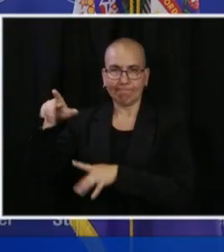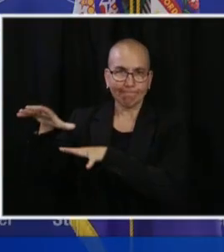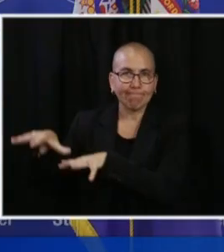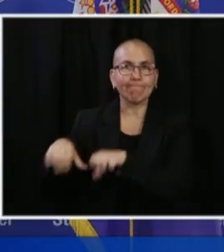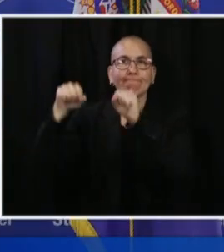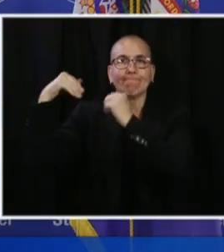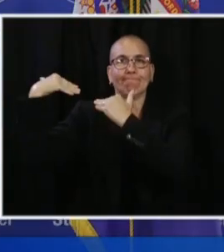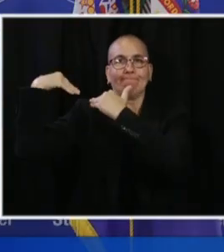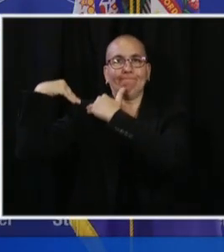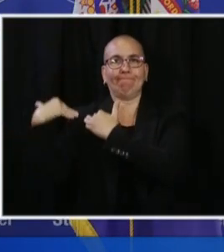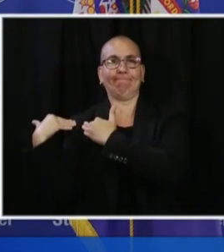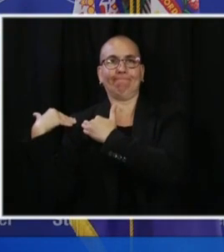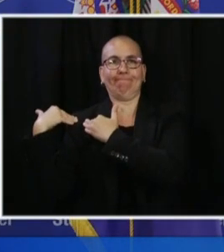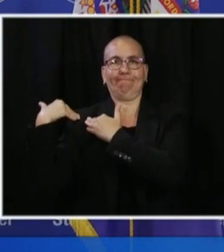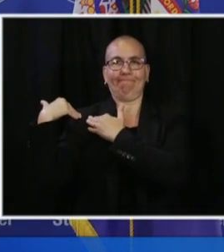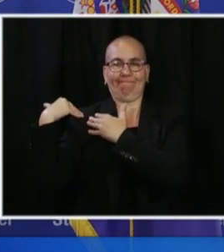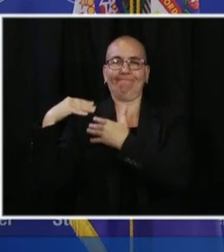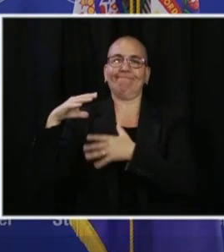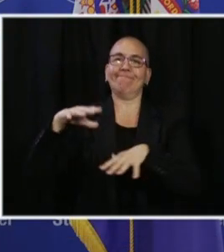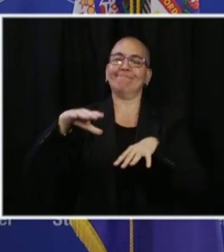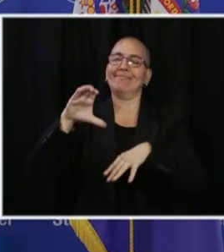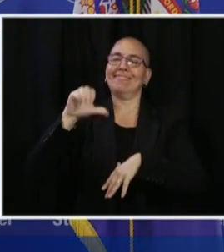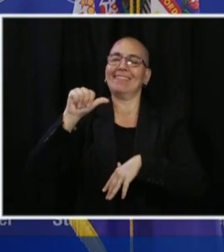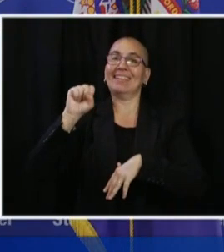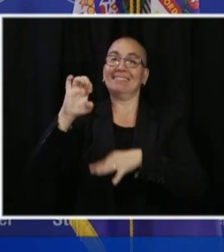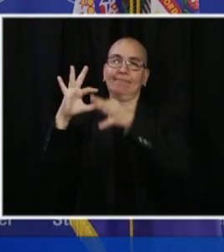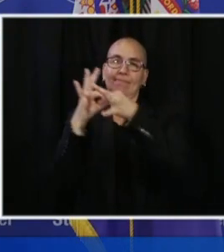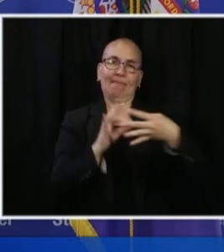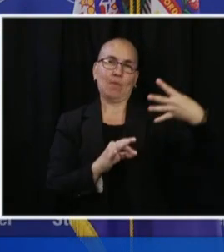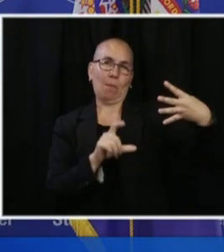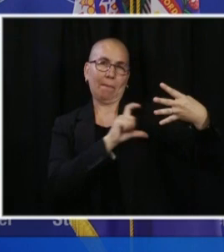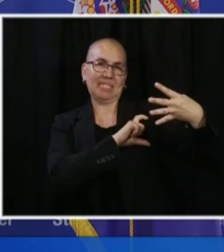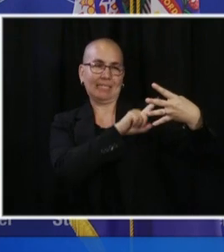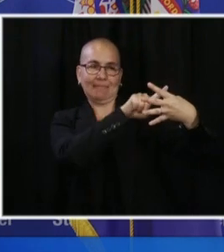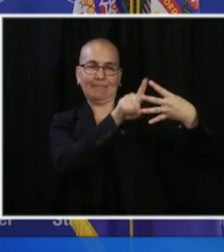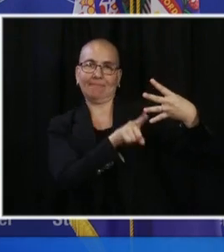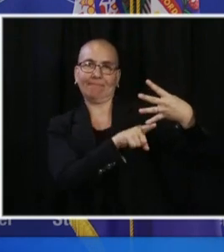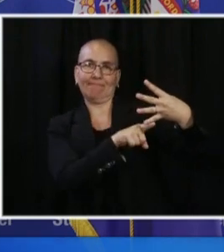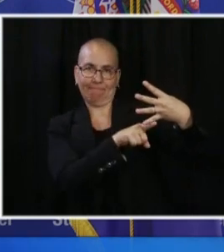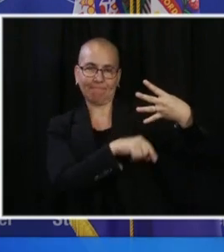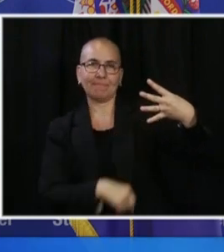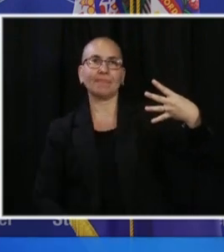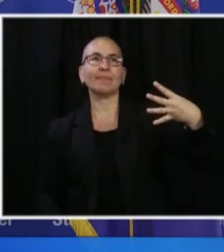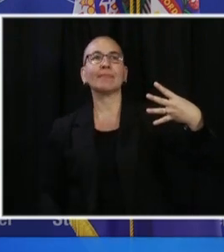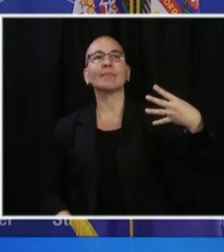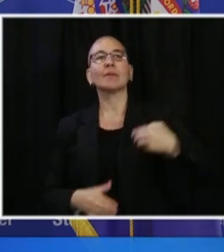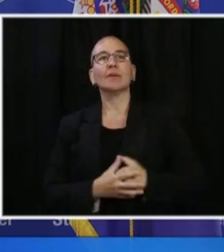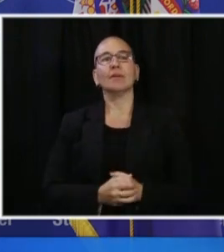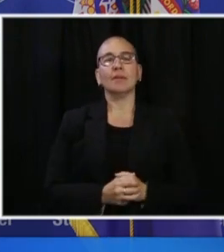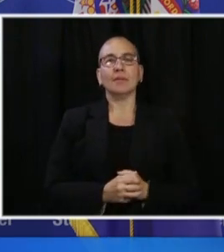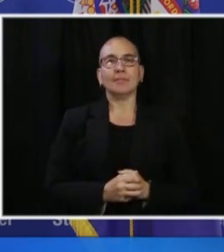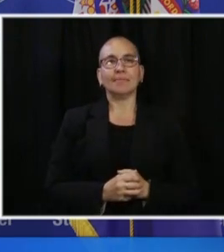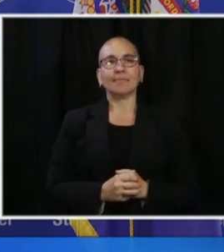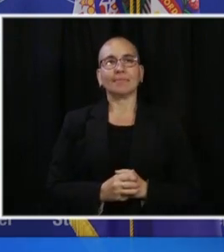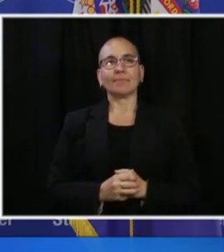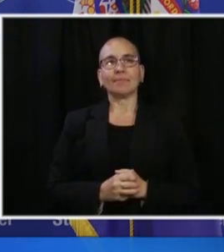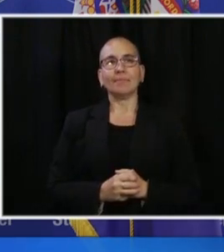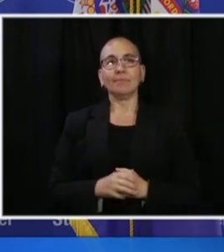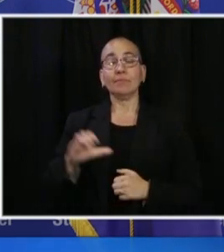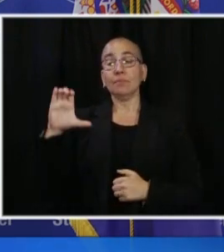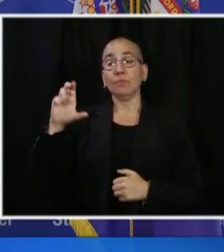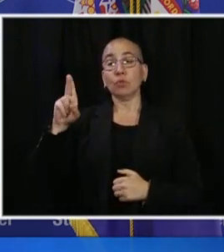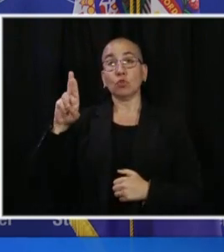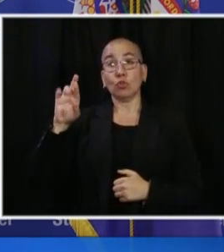to be done at this point in time, but Minnesota, this is our chance. And I would say this, with that curfew, it's June